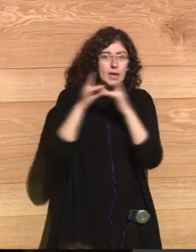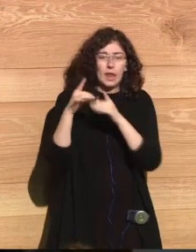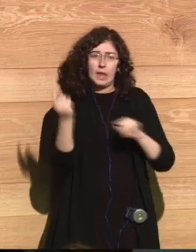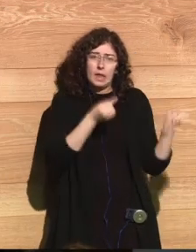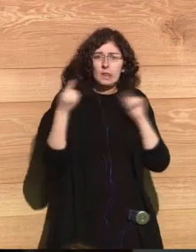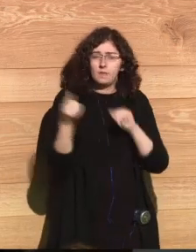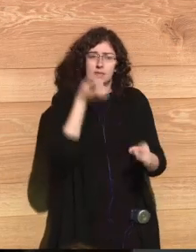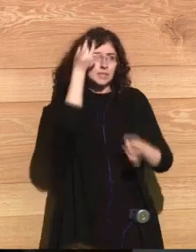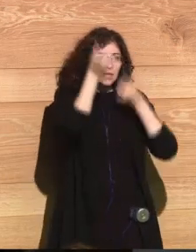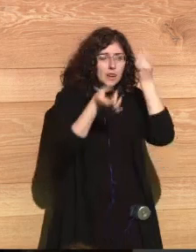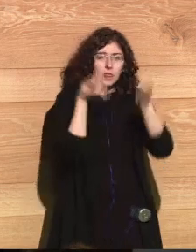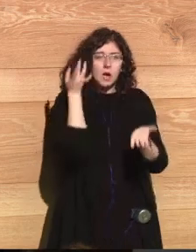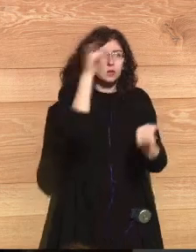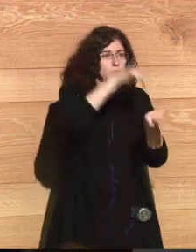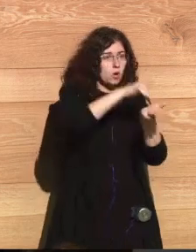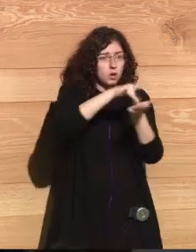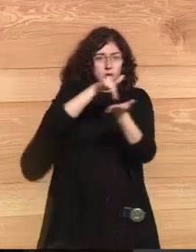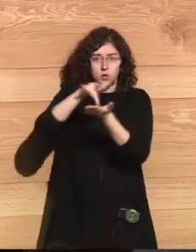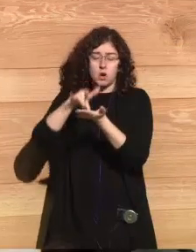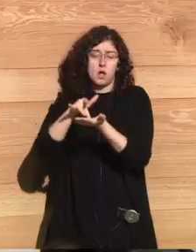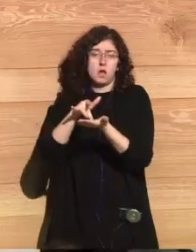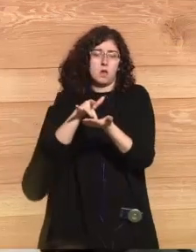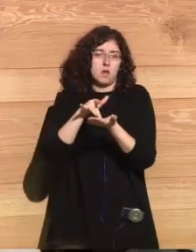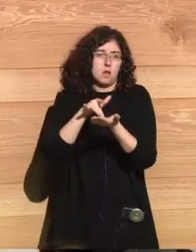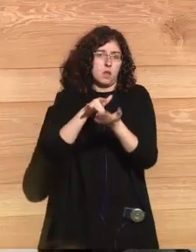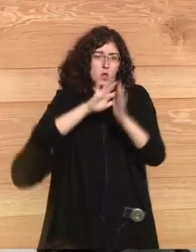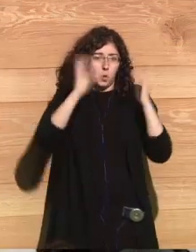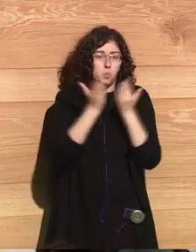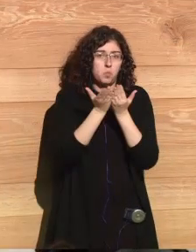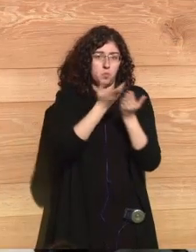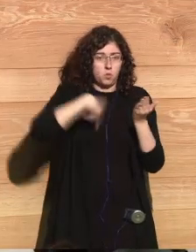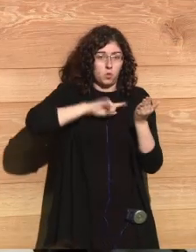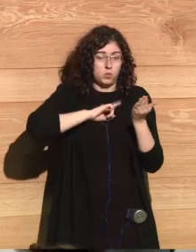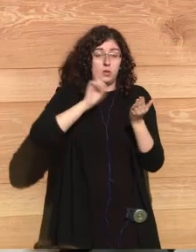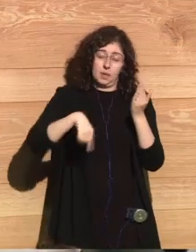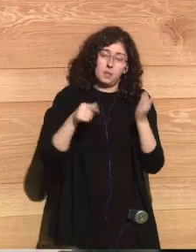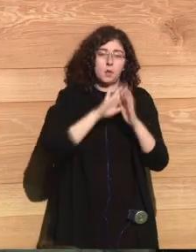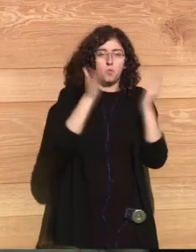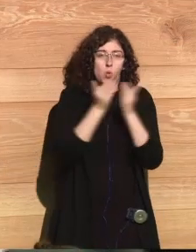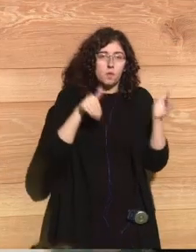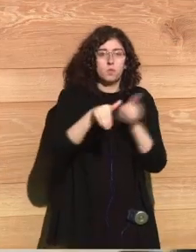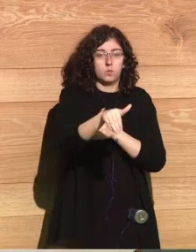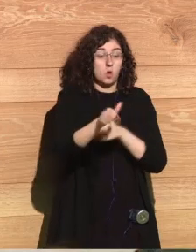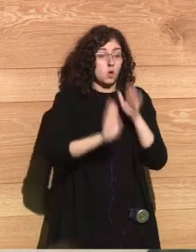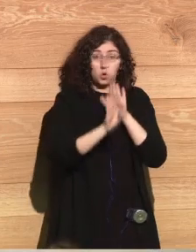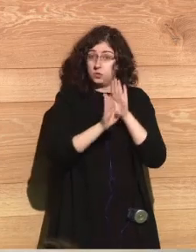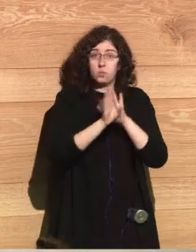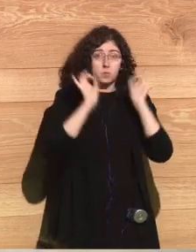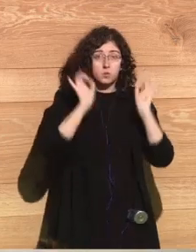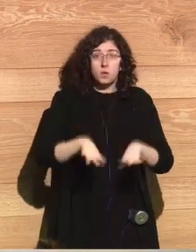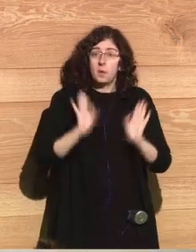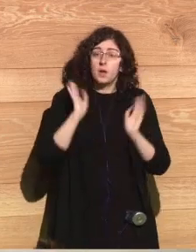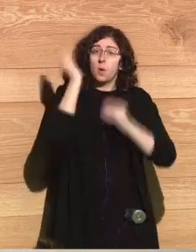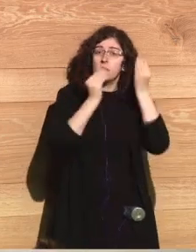a pioneer and it's always been in the spirit of the ideas that were forming our world and the world that's about to begin with us